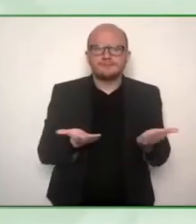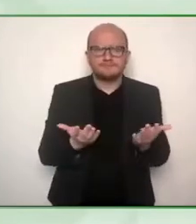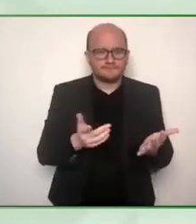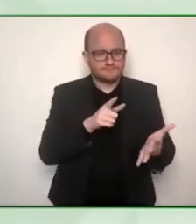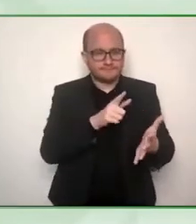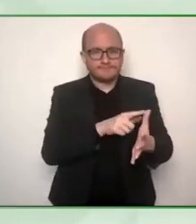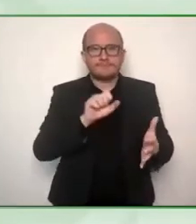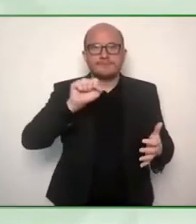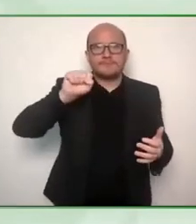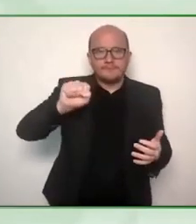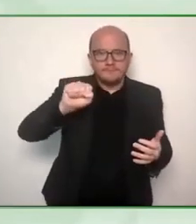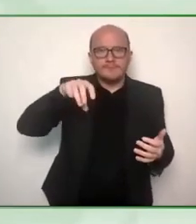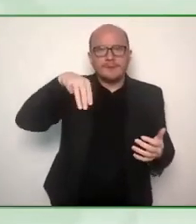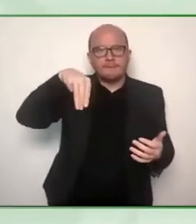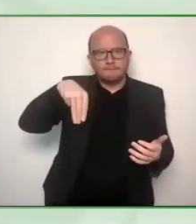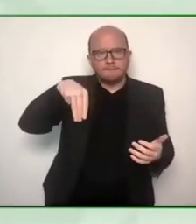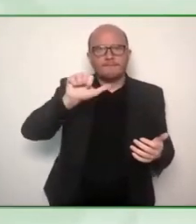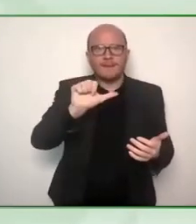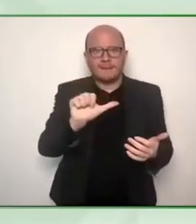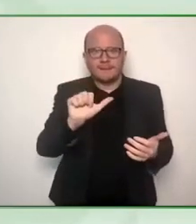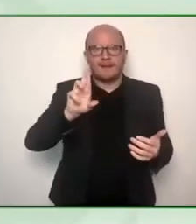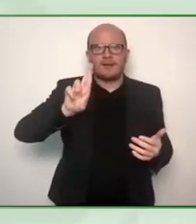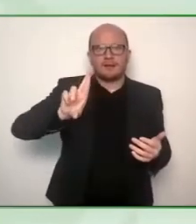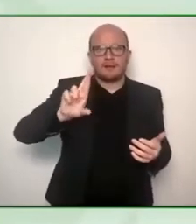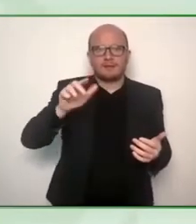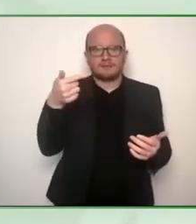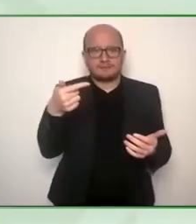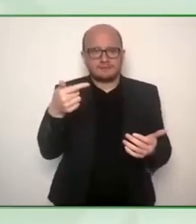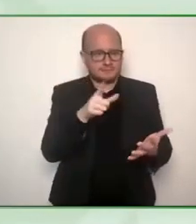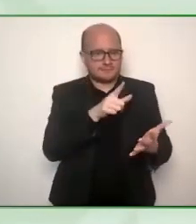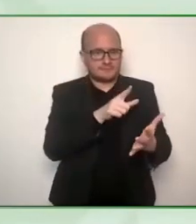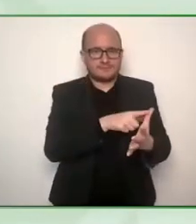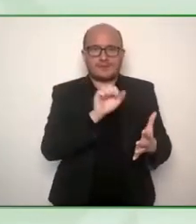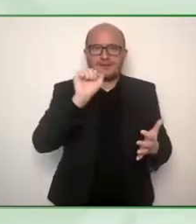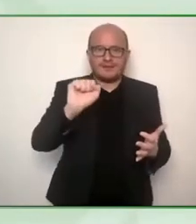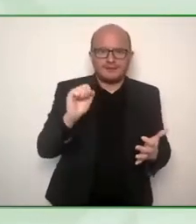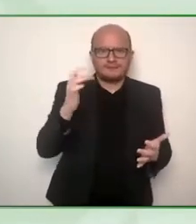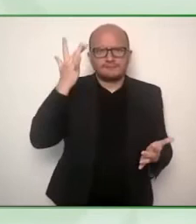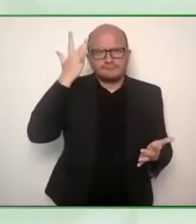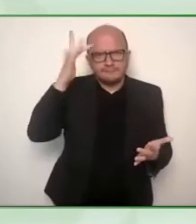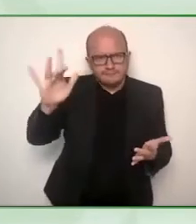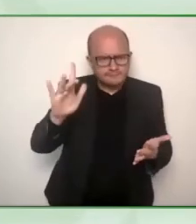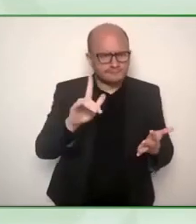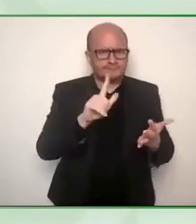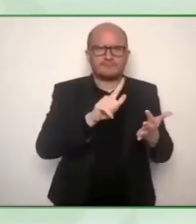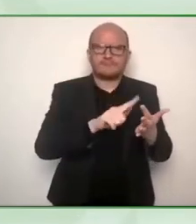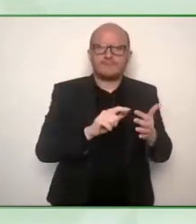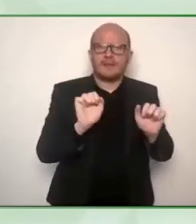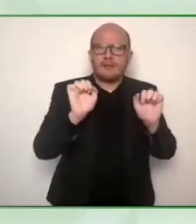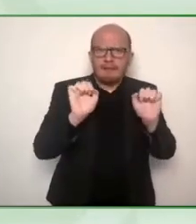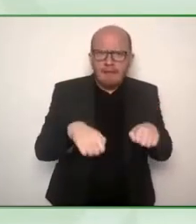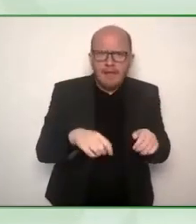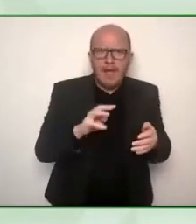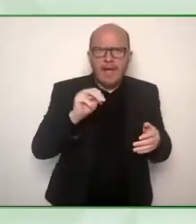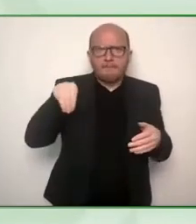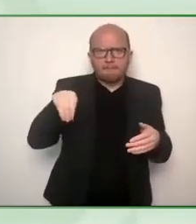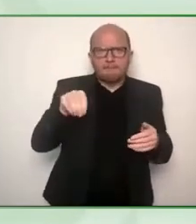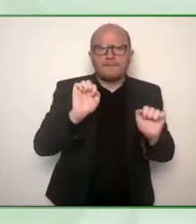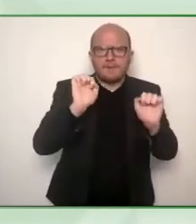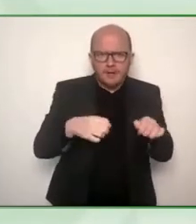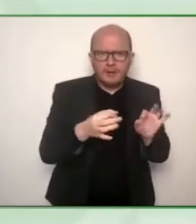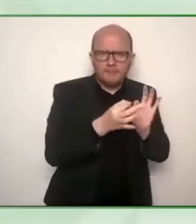ourselves accountable for progress we have to stop complaining we have to stop using the oppression Olympics while we